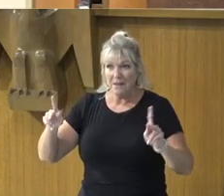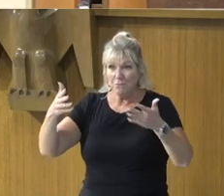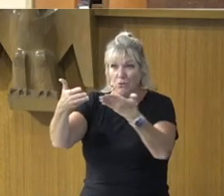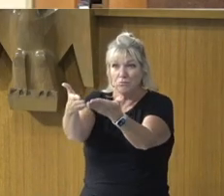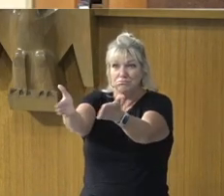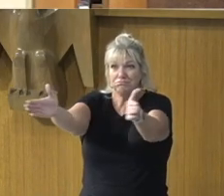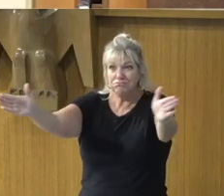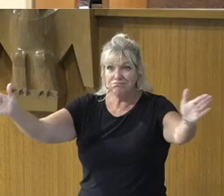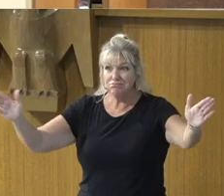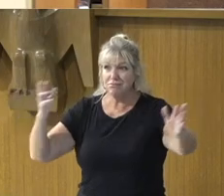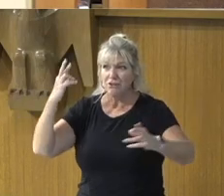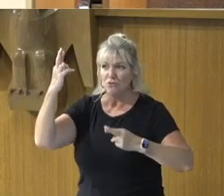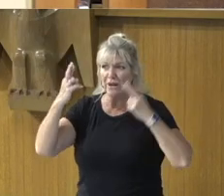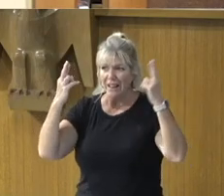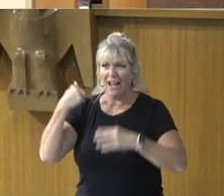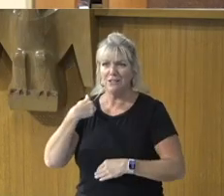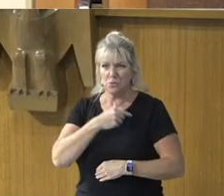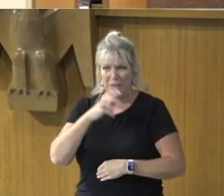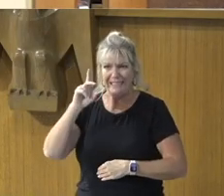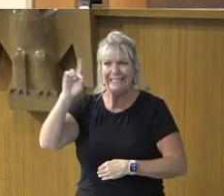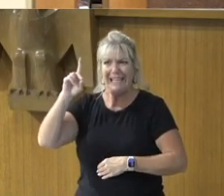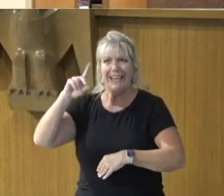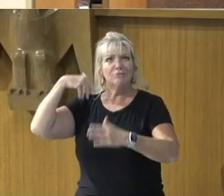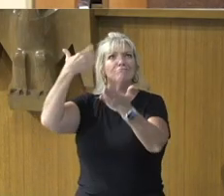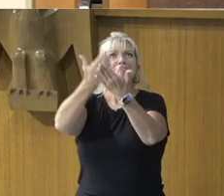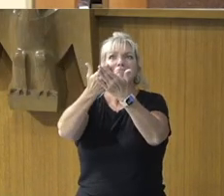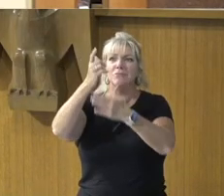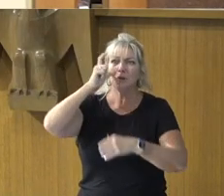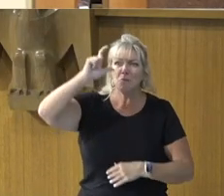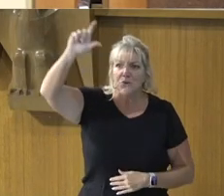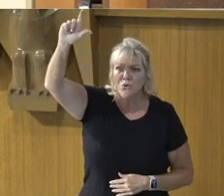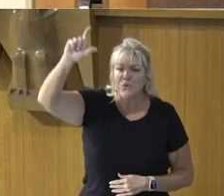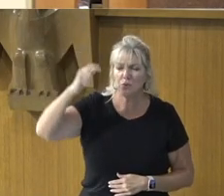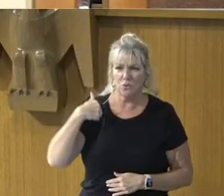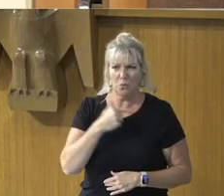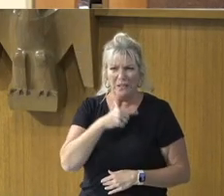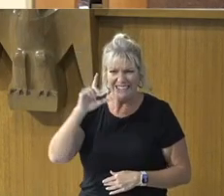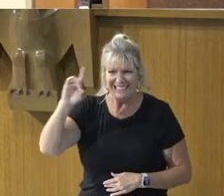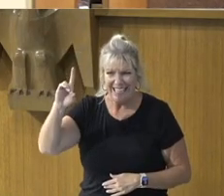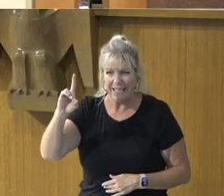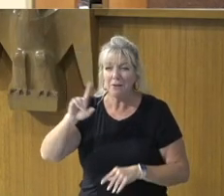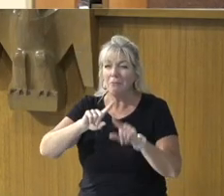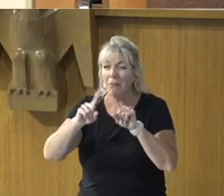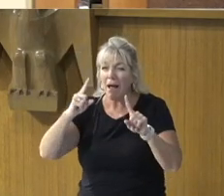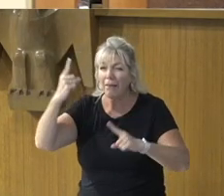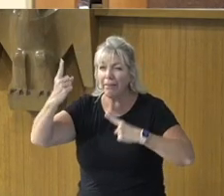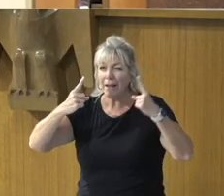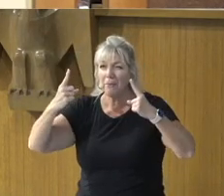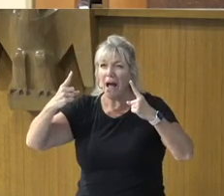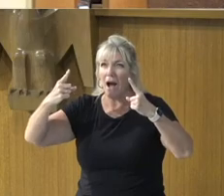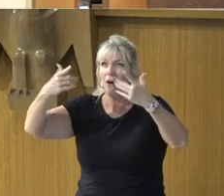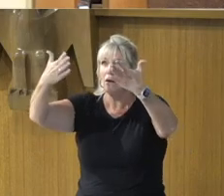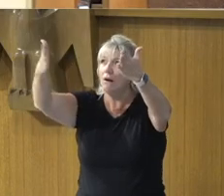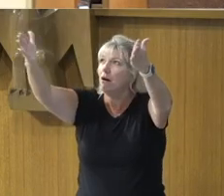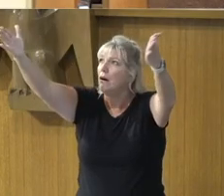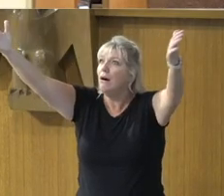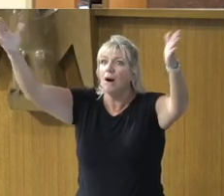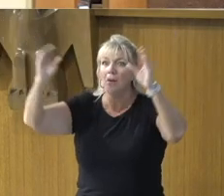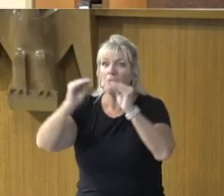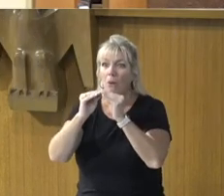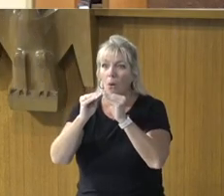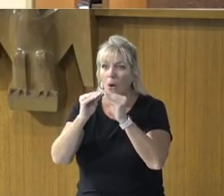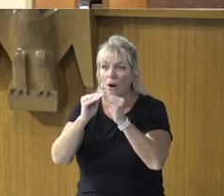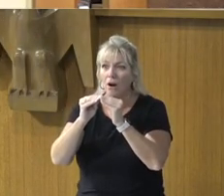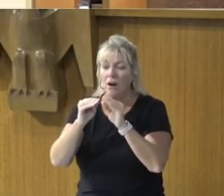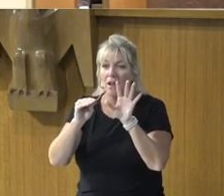Reached the moon, And more, Think about, How much more, There is yet to do, The knowledge alone, Can not